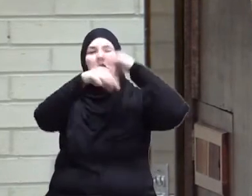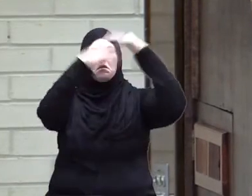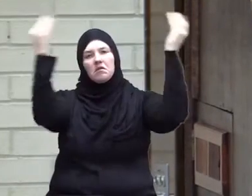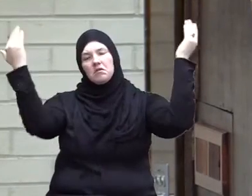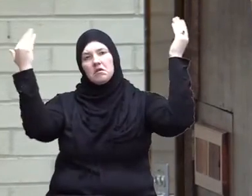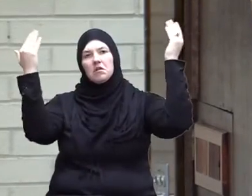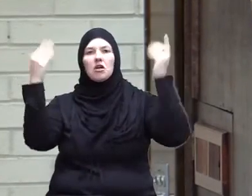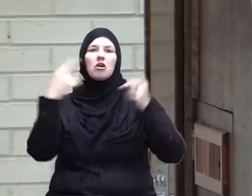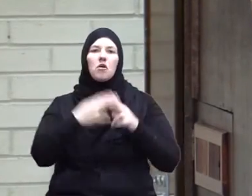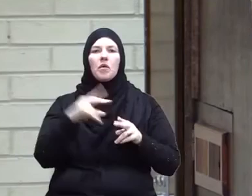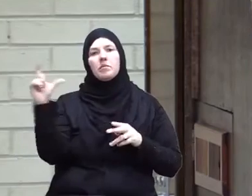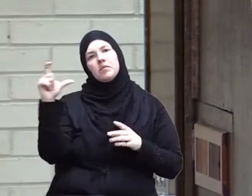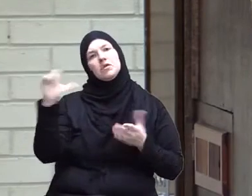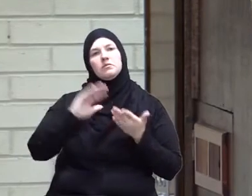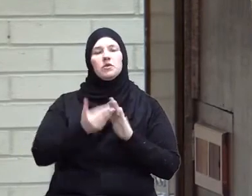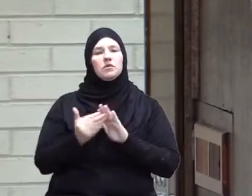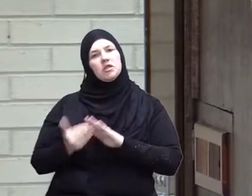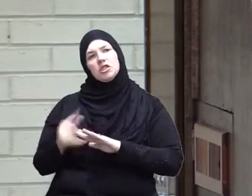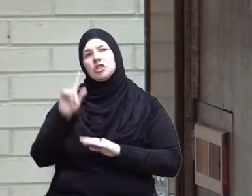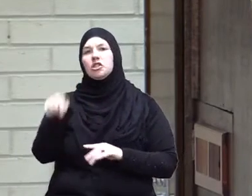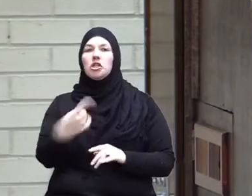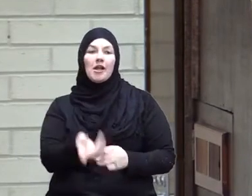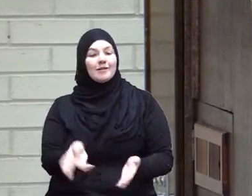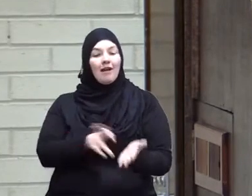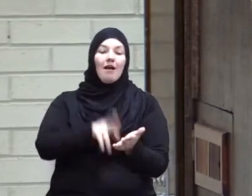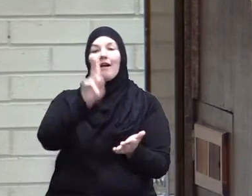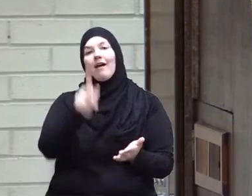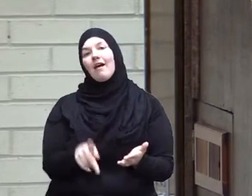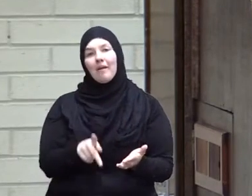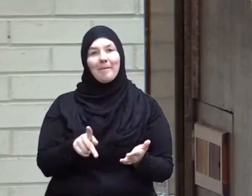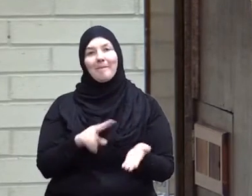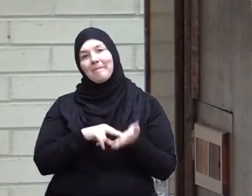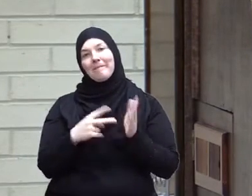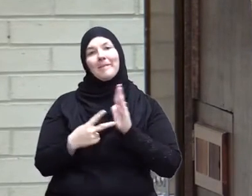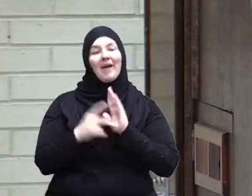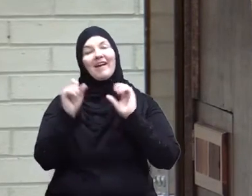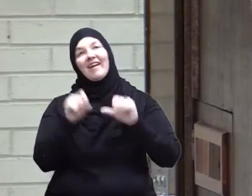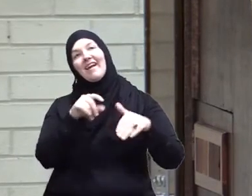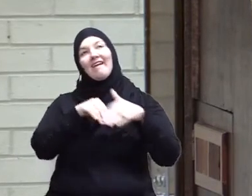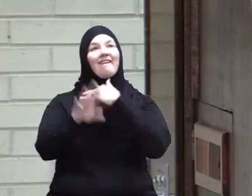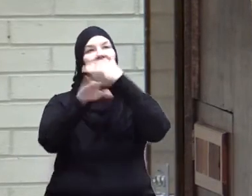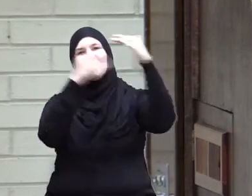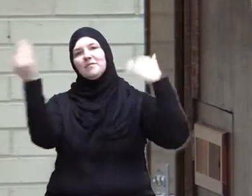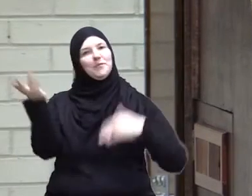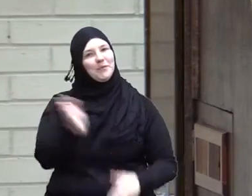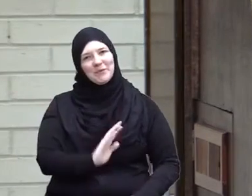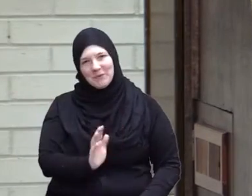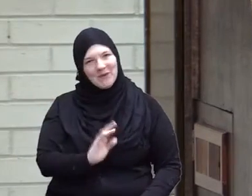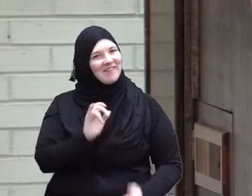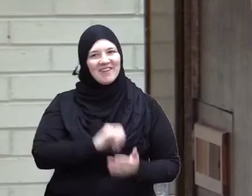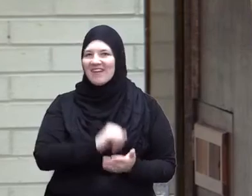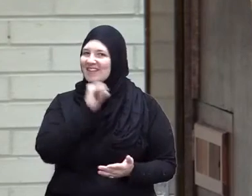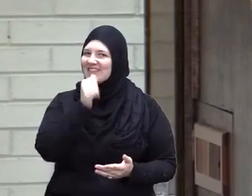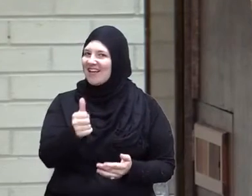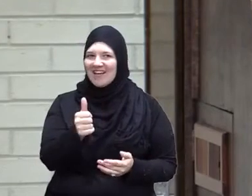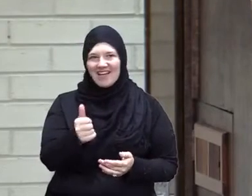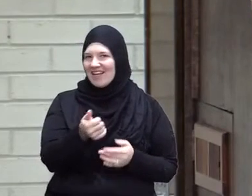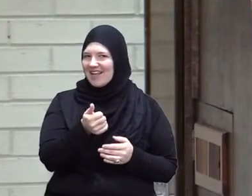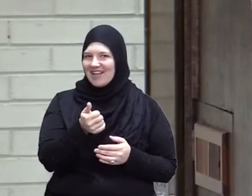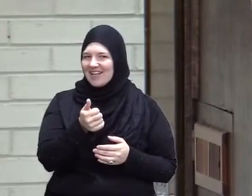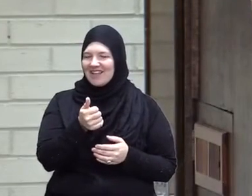the Muslim community just enrolling is all what you need to do but this is not a fee